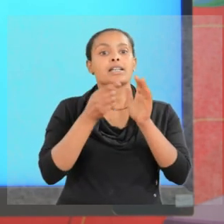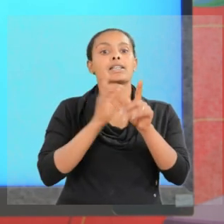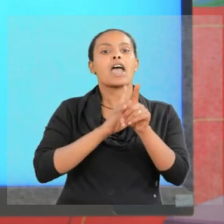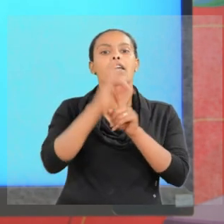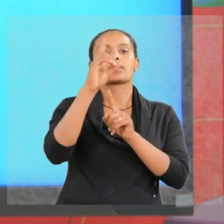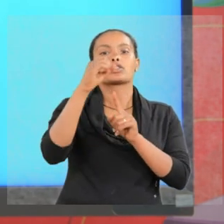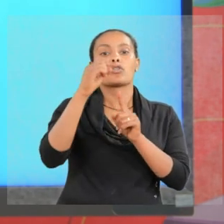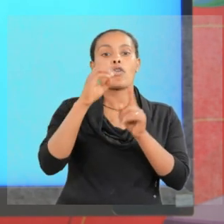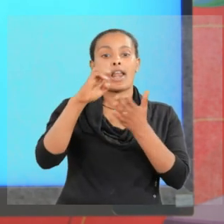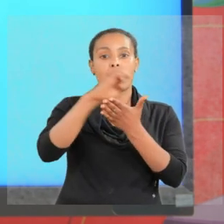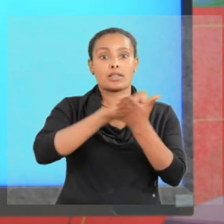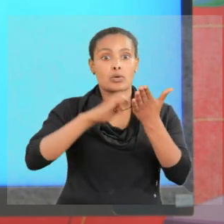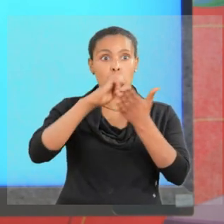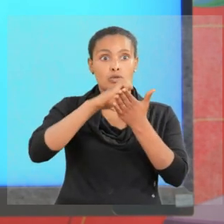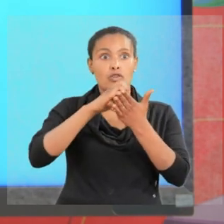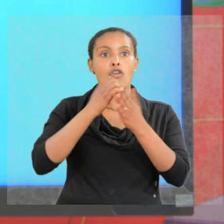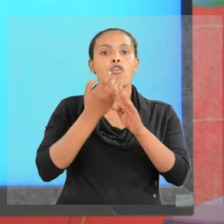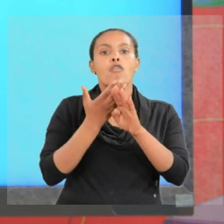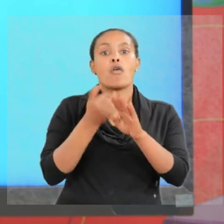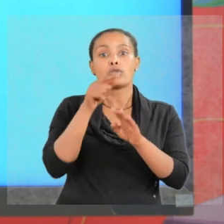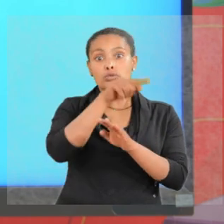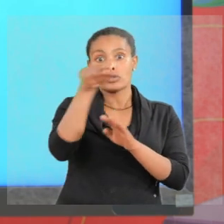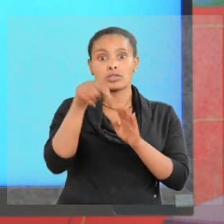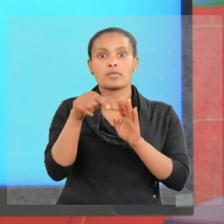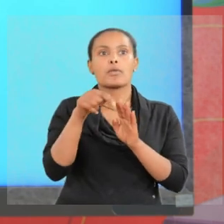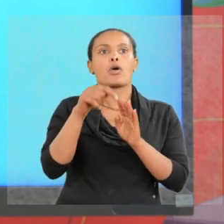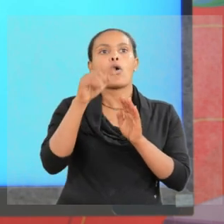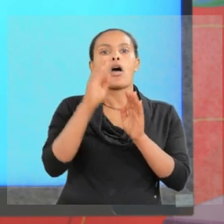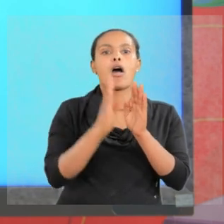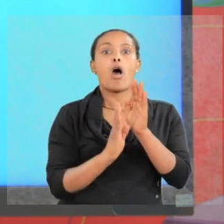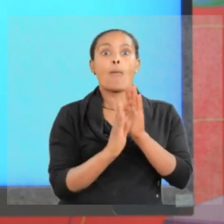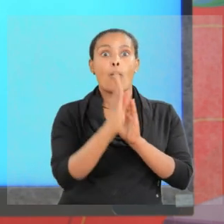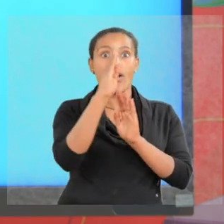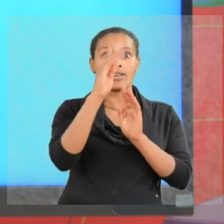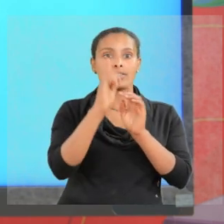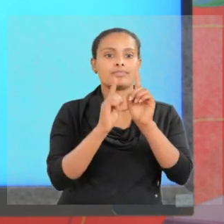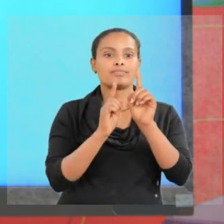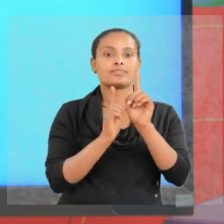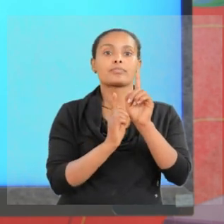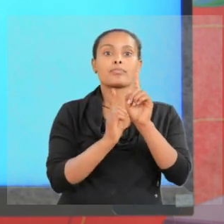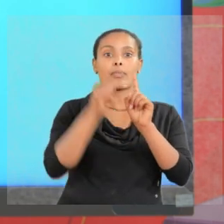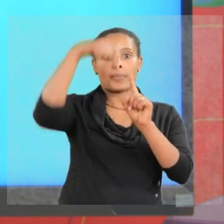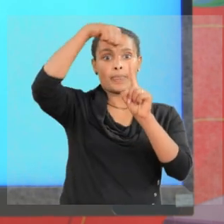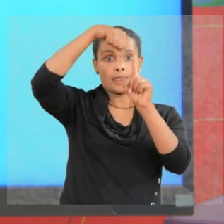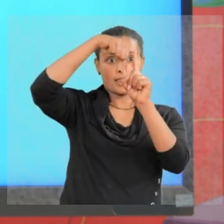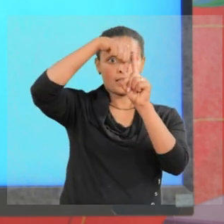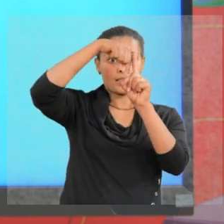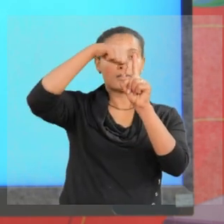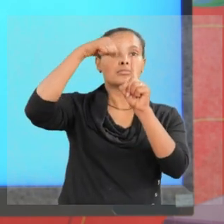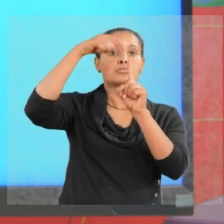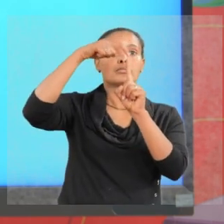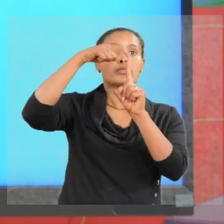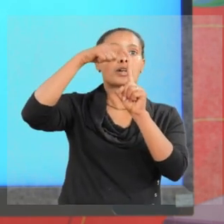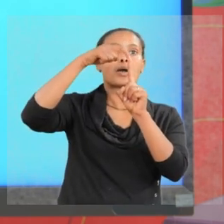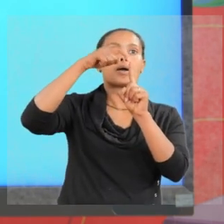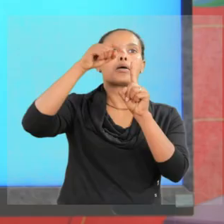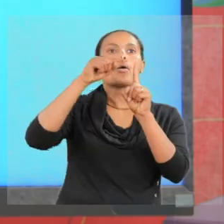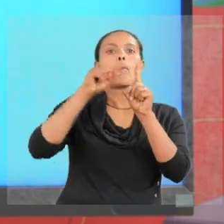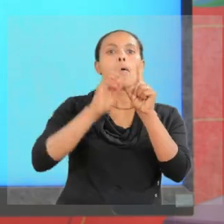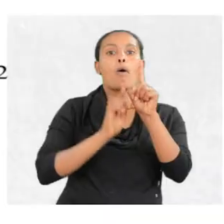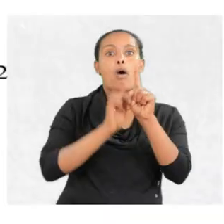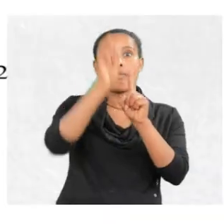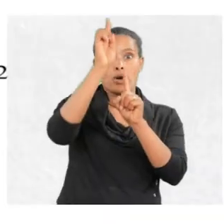of electrons. For those electrons open upward, the ms value is plus